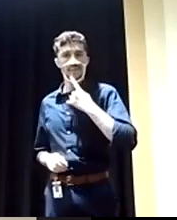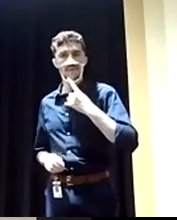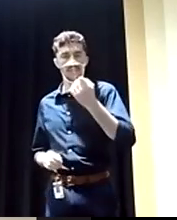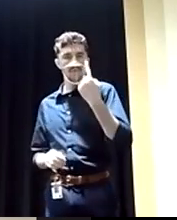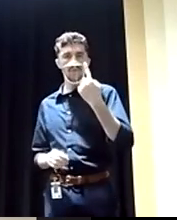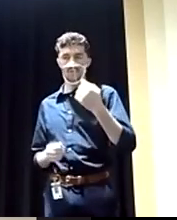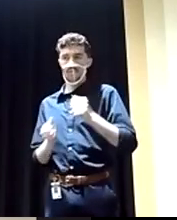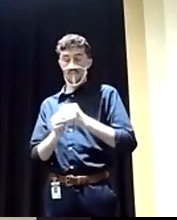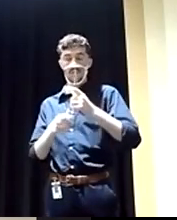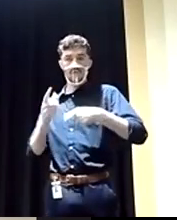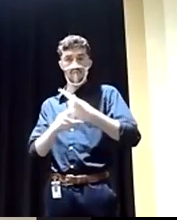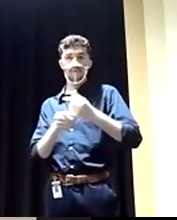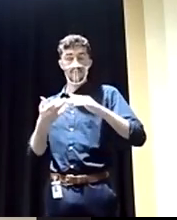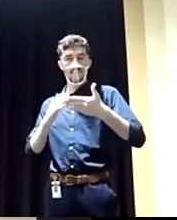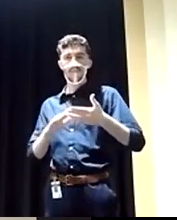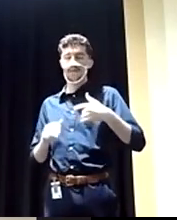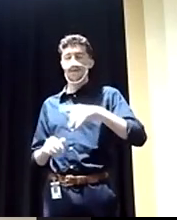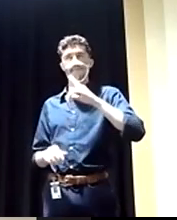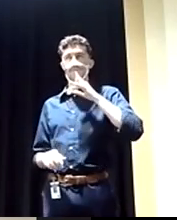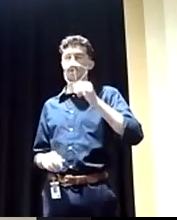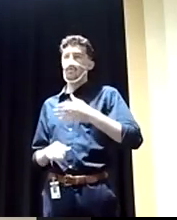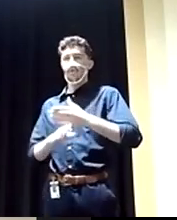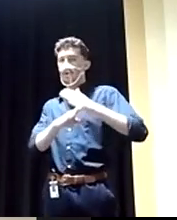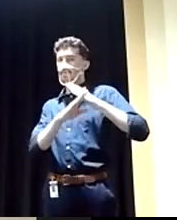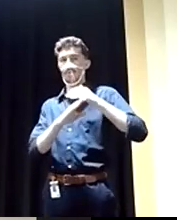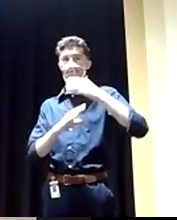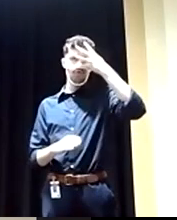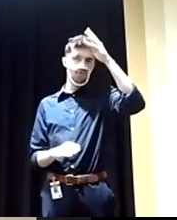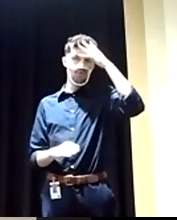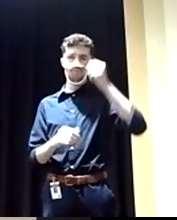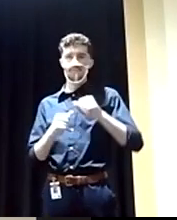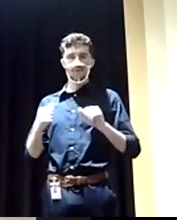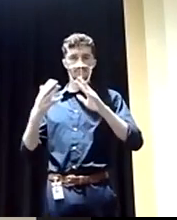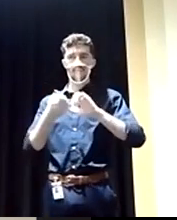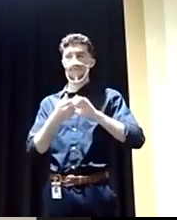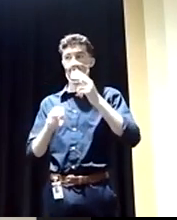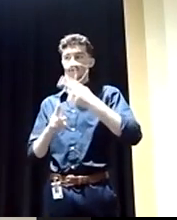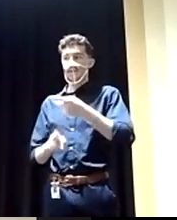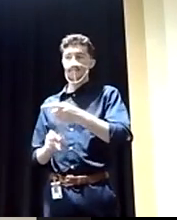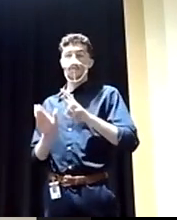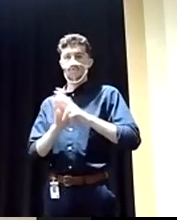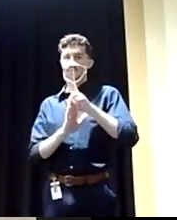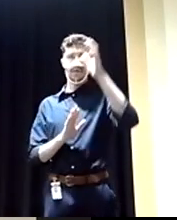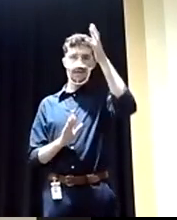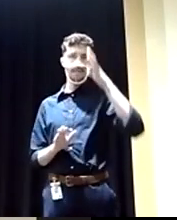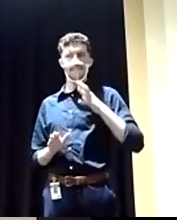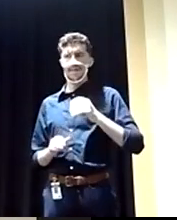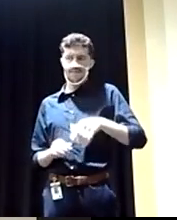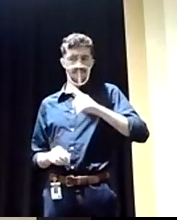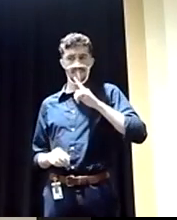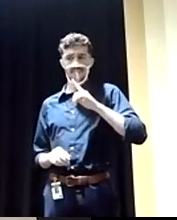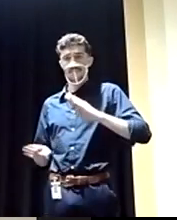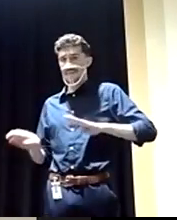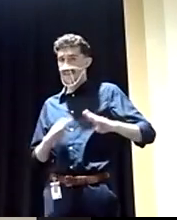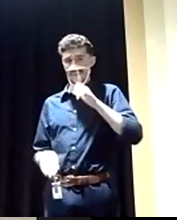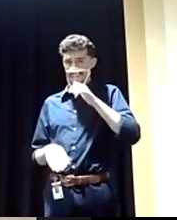the, in the global community. I strenuously oppose President Trump's approach in calling him rocket man and behaving in a reckless manner towards North